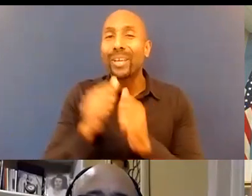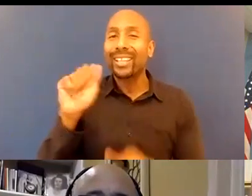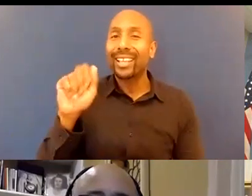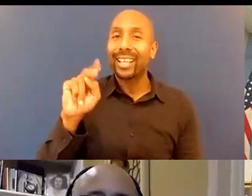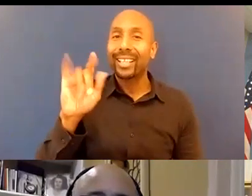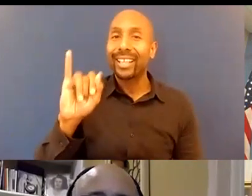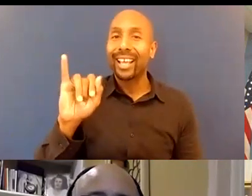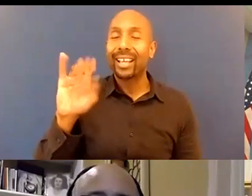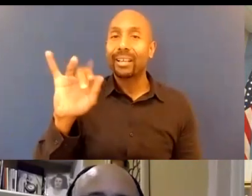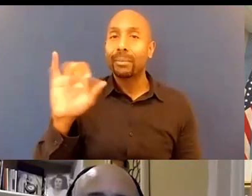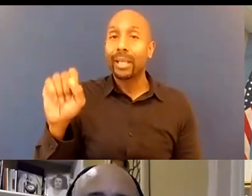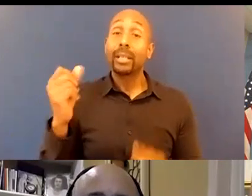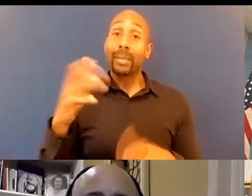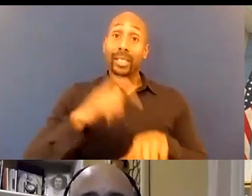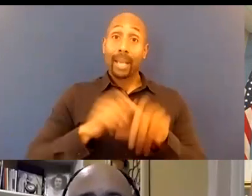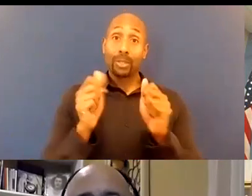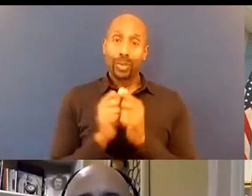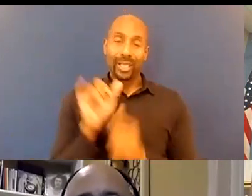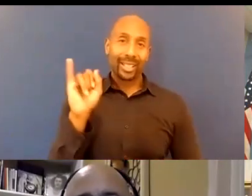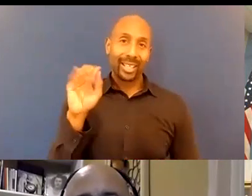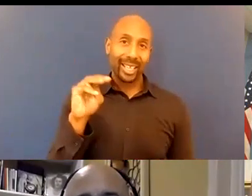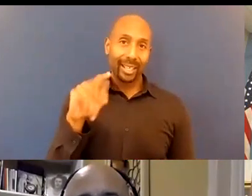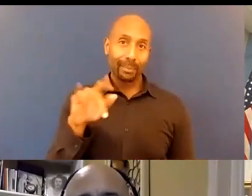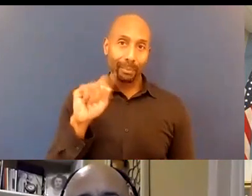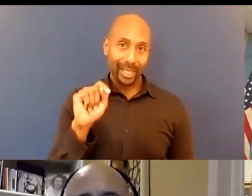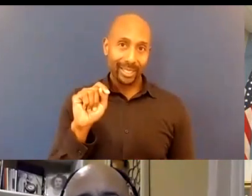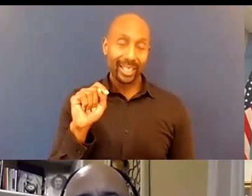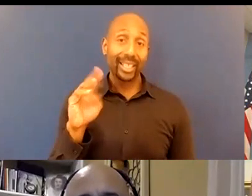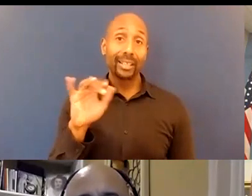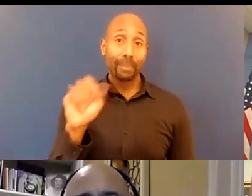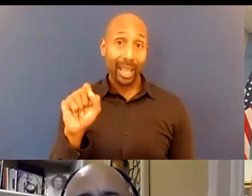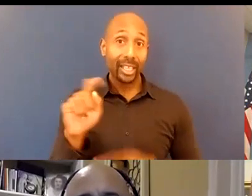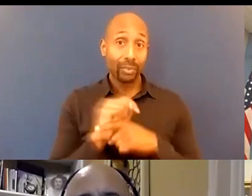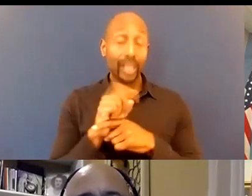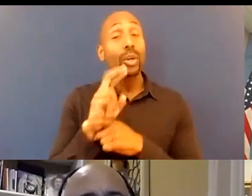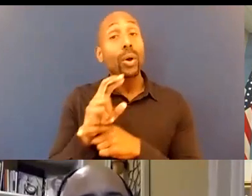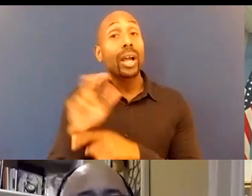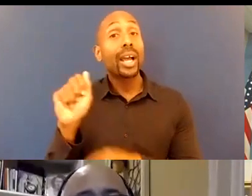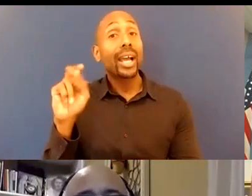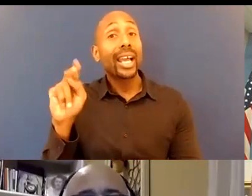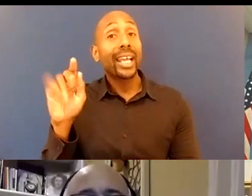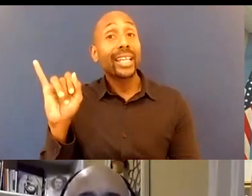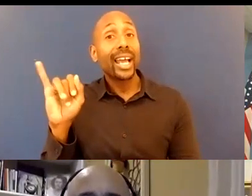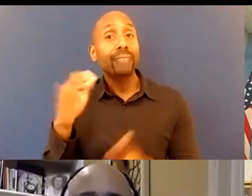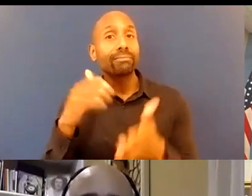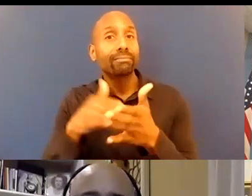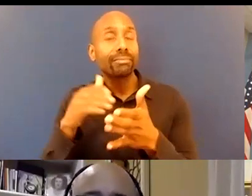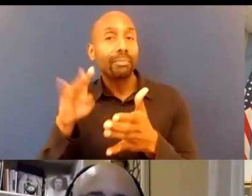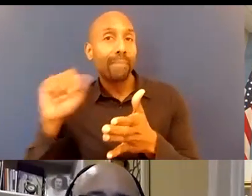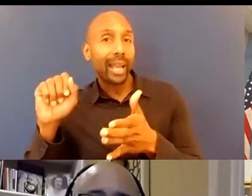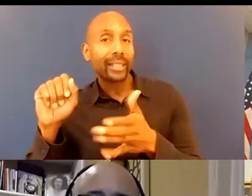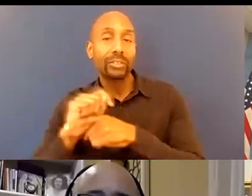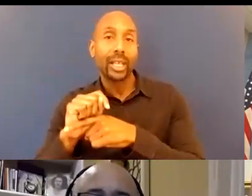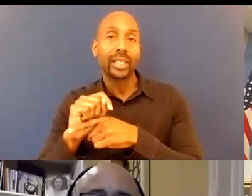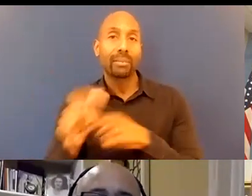implicit bias training anti-bias training is used for solve for something much deeper and so I just I wanted to lift that